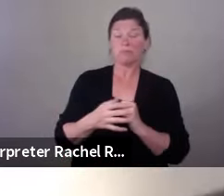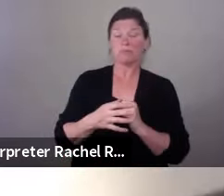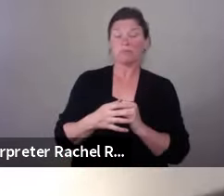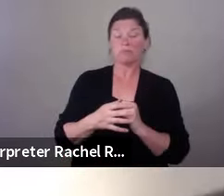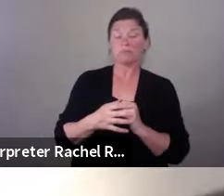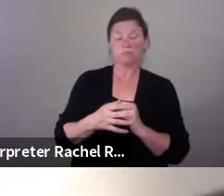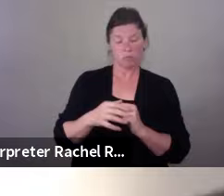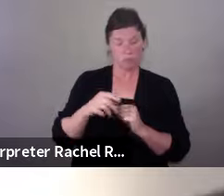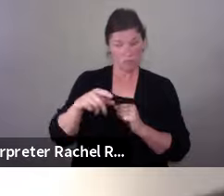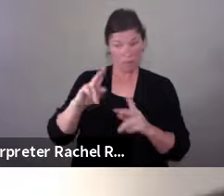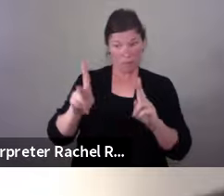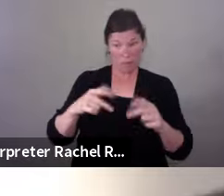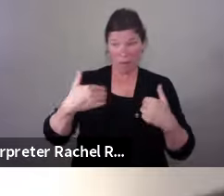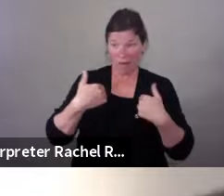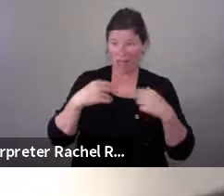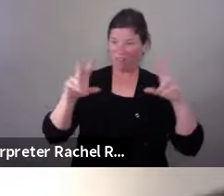limitations are.